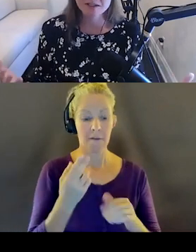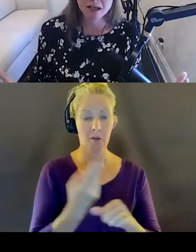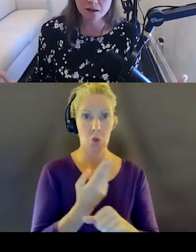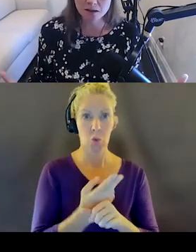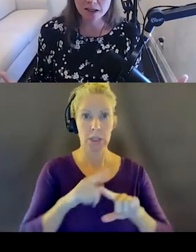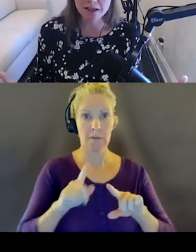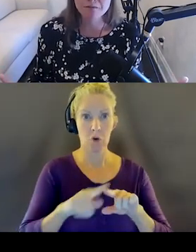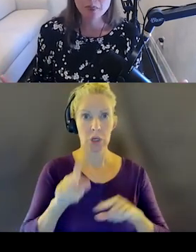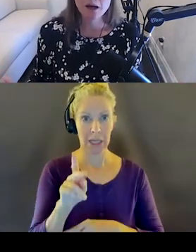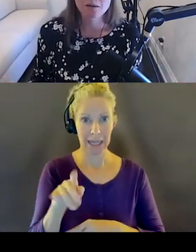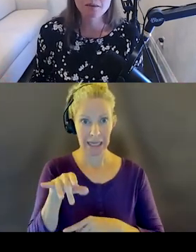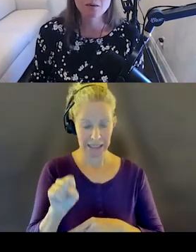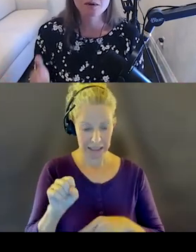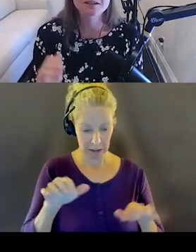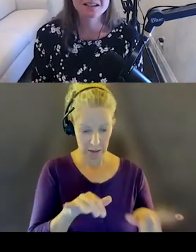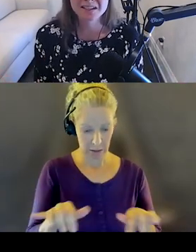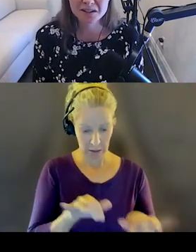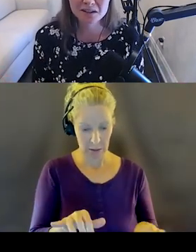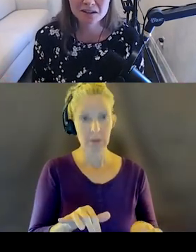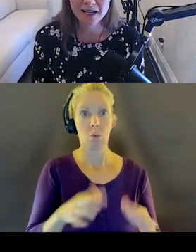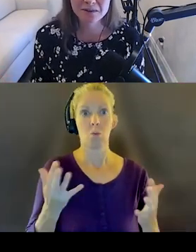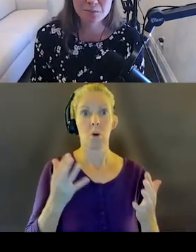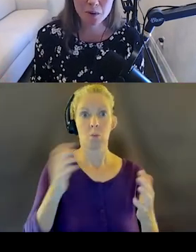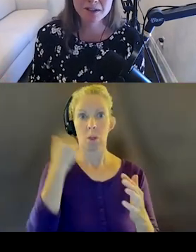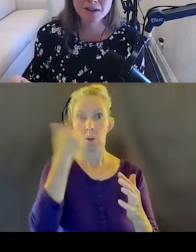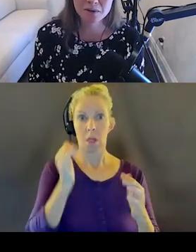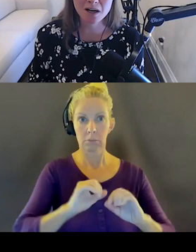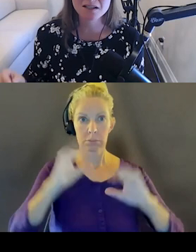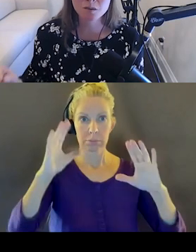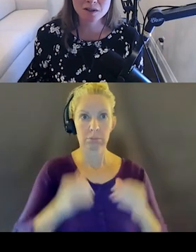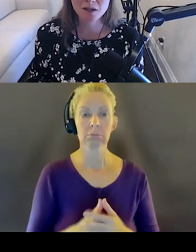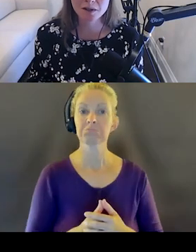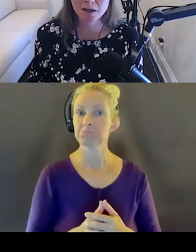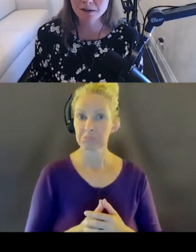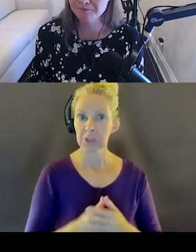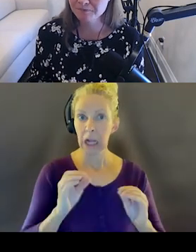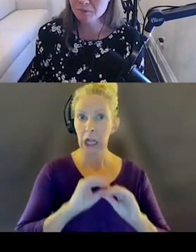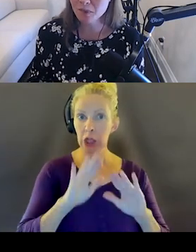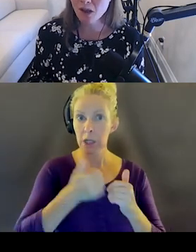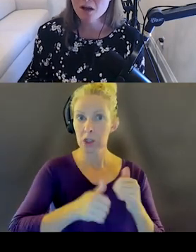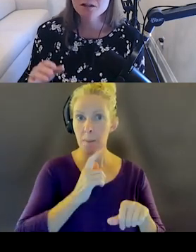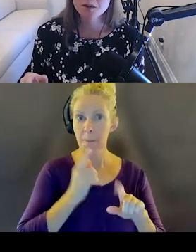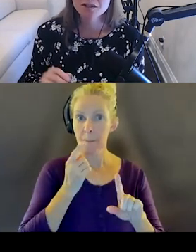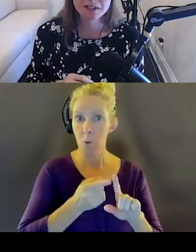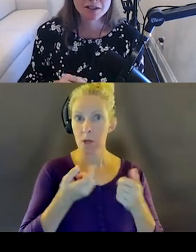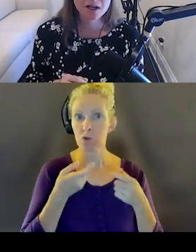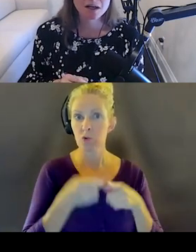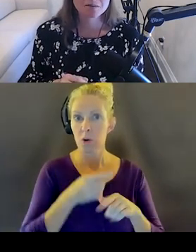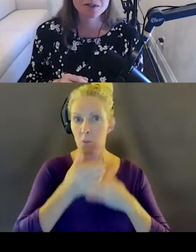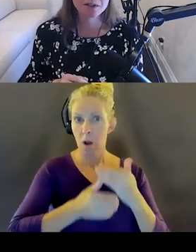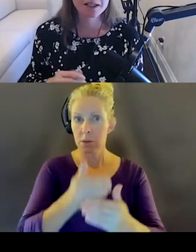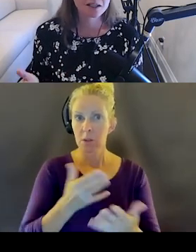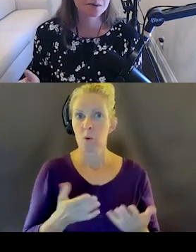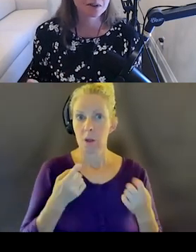what does that all look like? Is it clear at every point in the process what's going on? So on screen here,